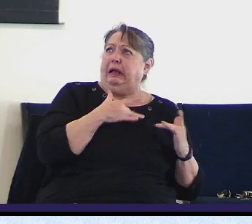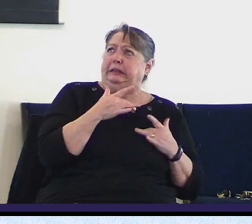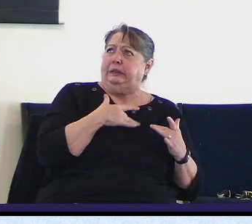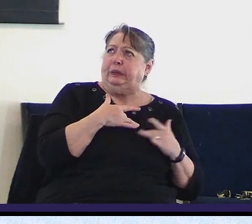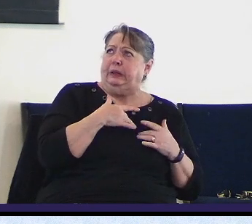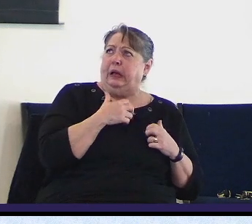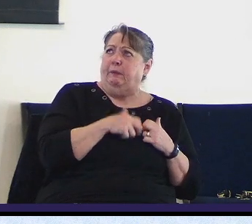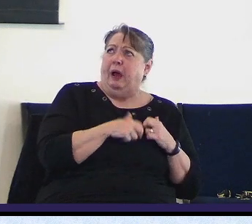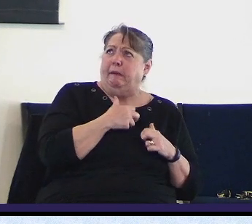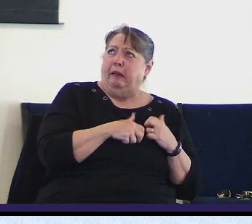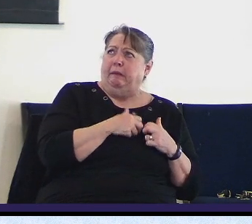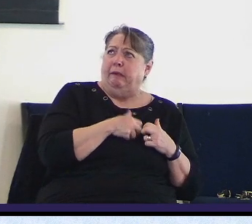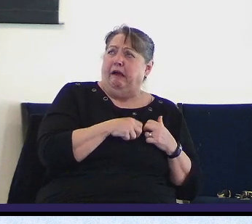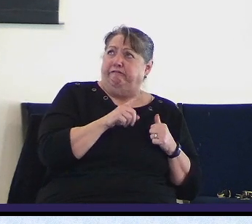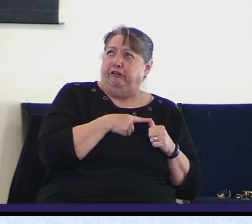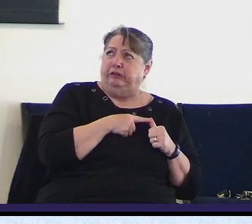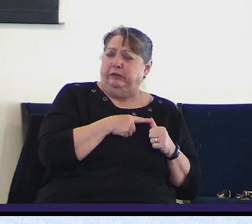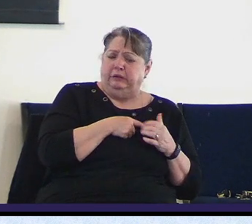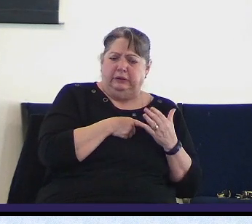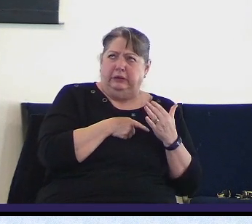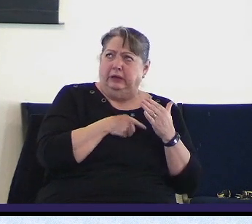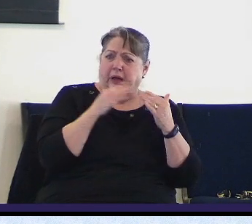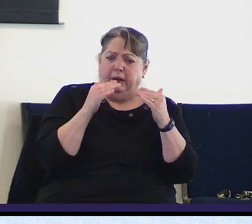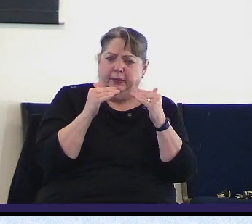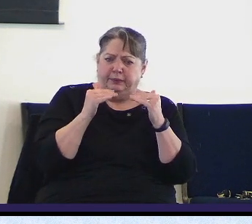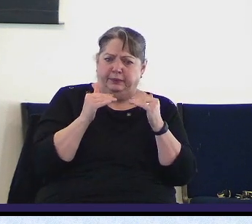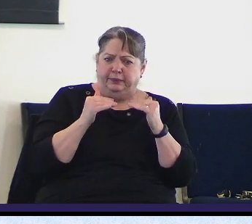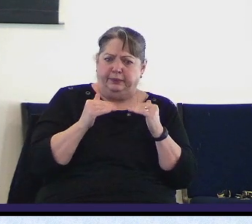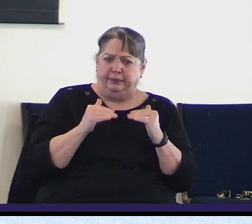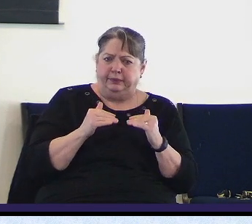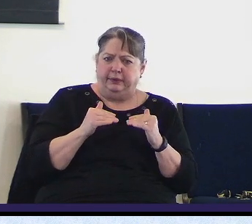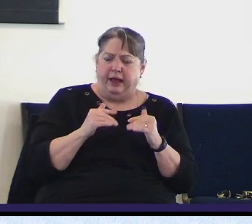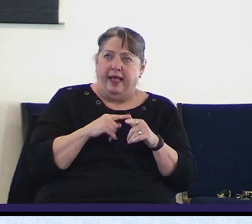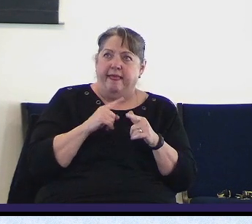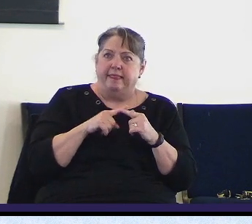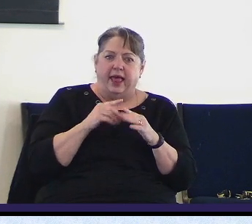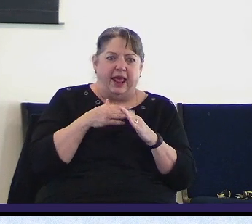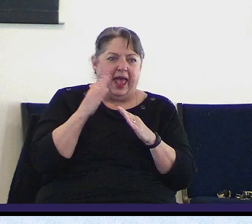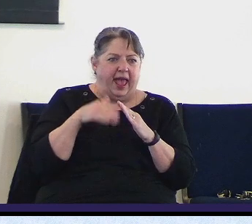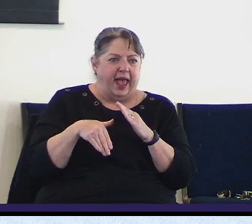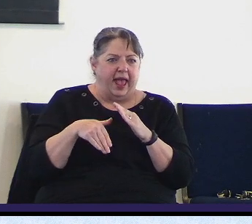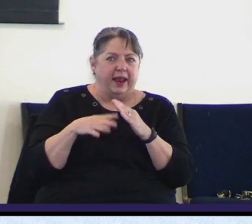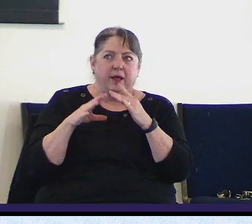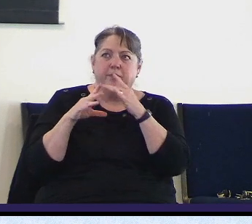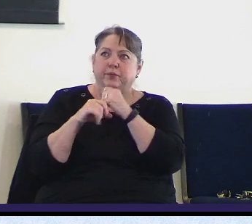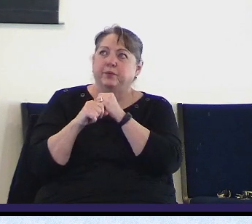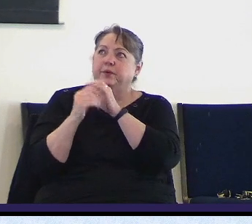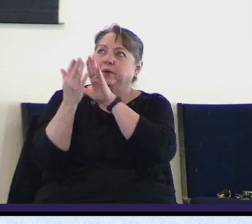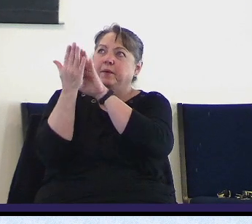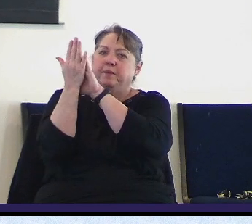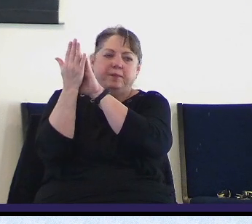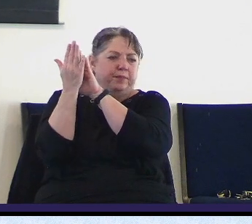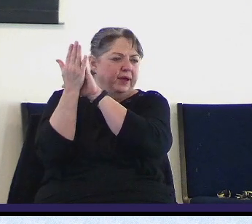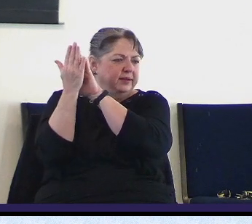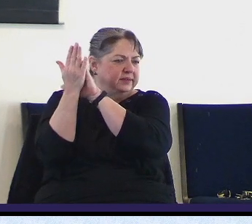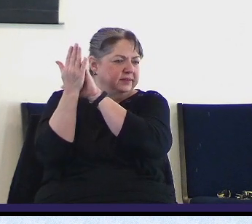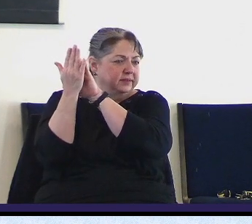on in his life or in his kingdom his in his days and and he always ends in praise